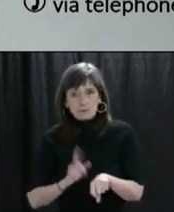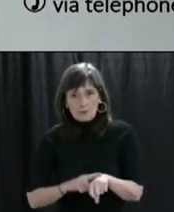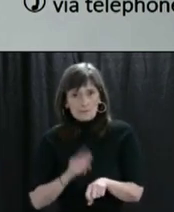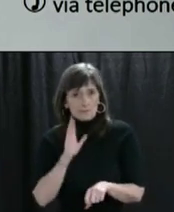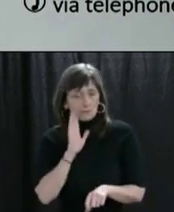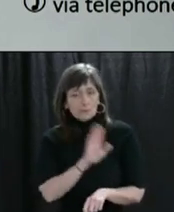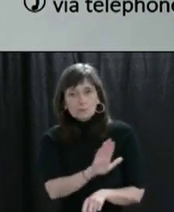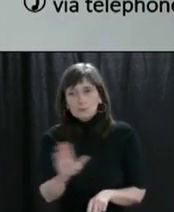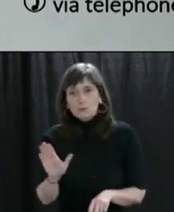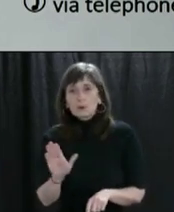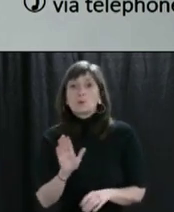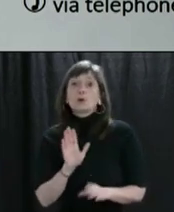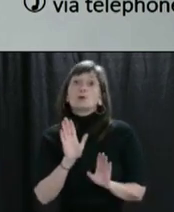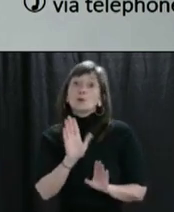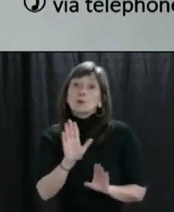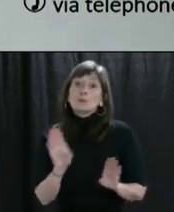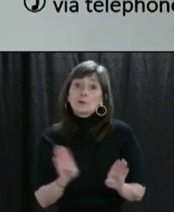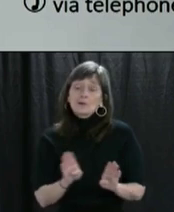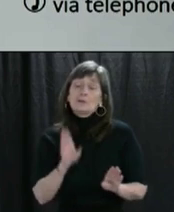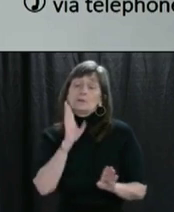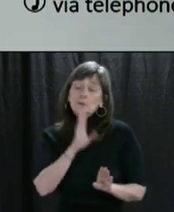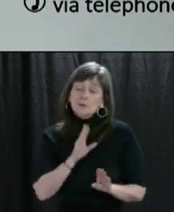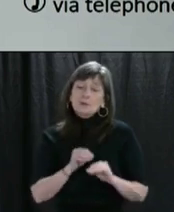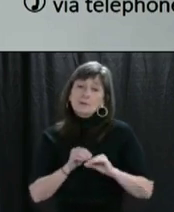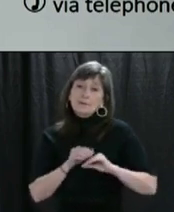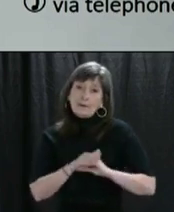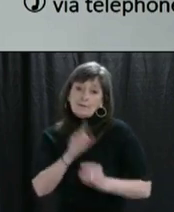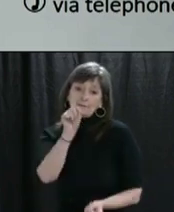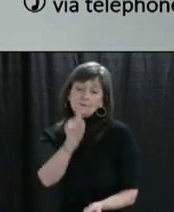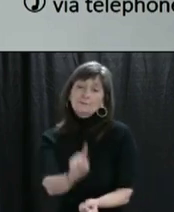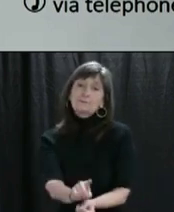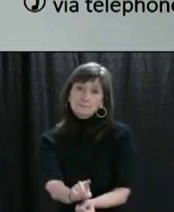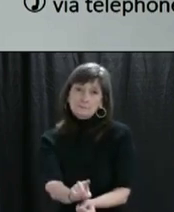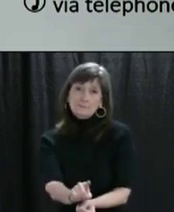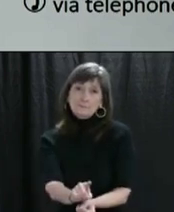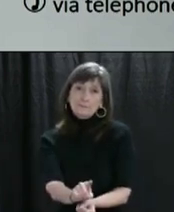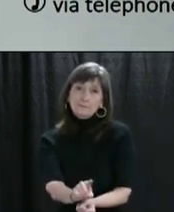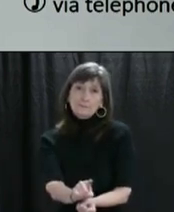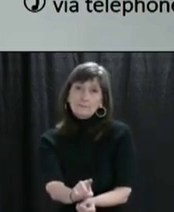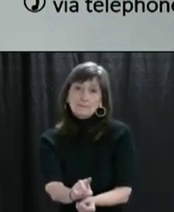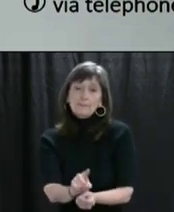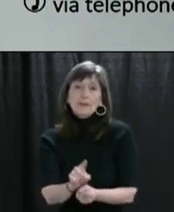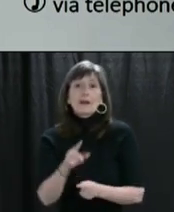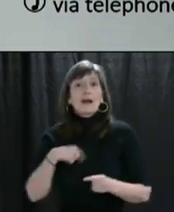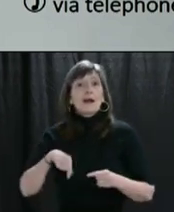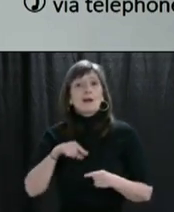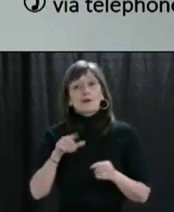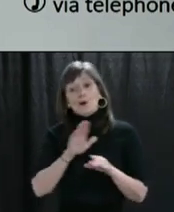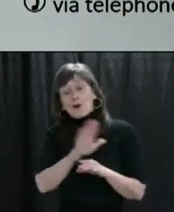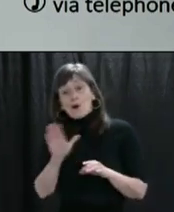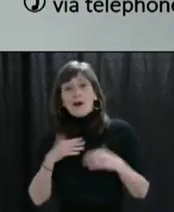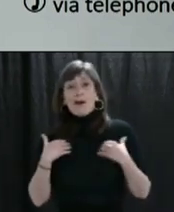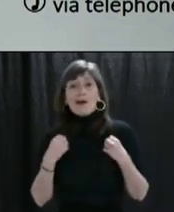everyone, but your actions will make a difference. The health and safety of our province is everyone's top priority.